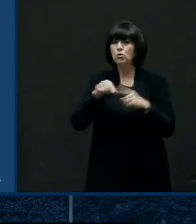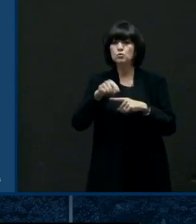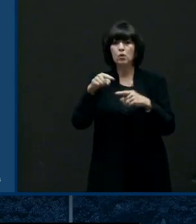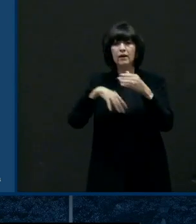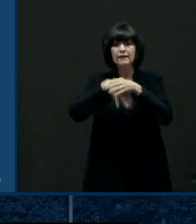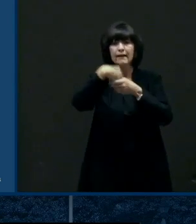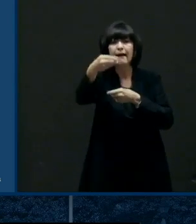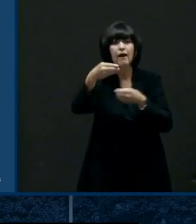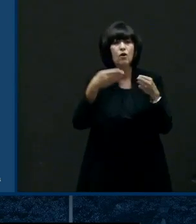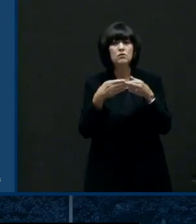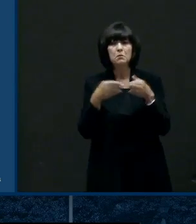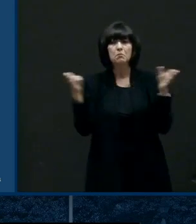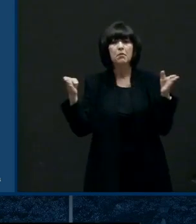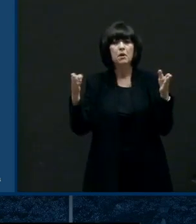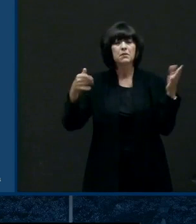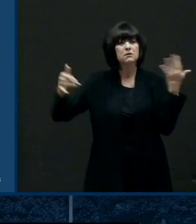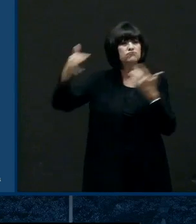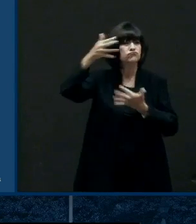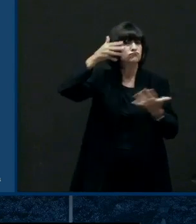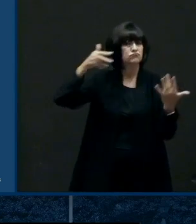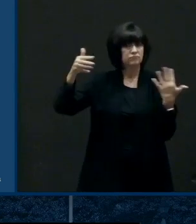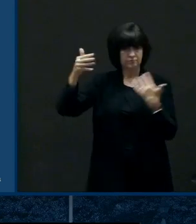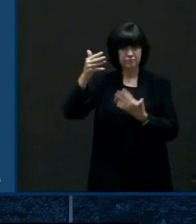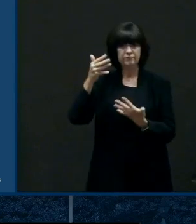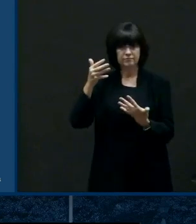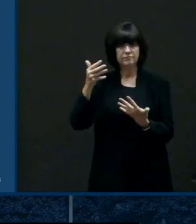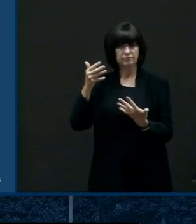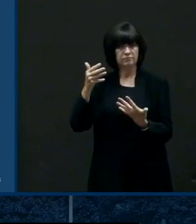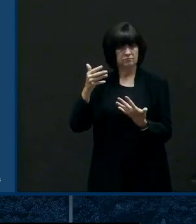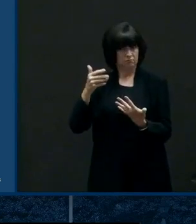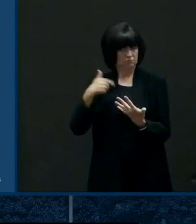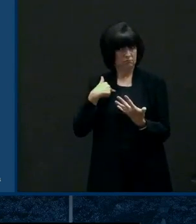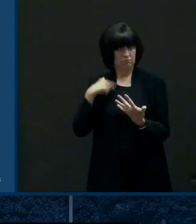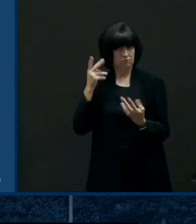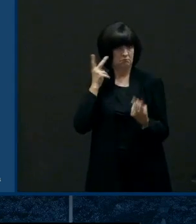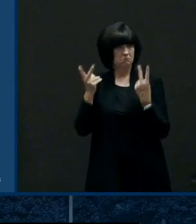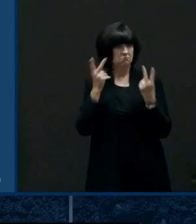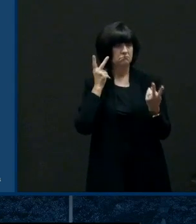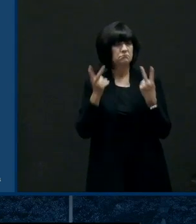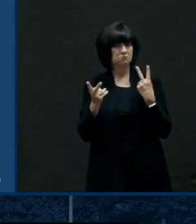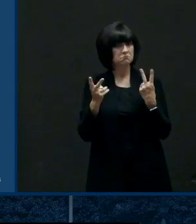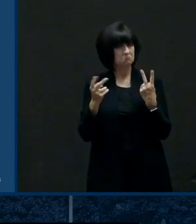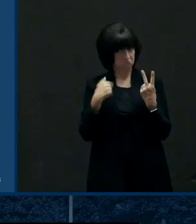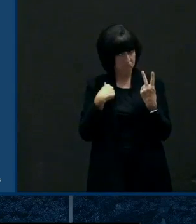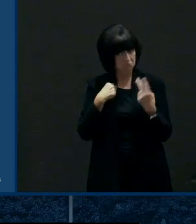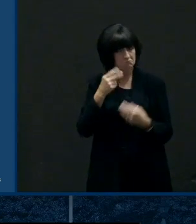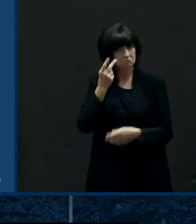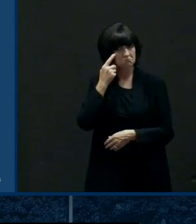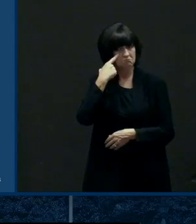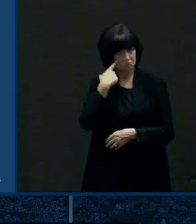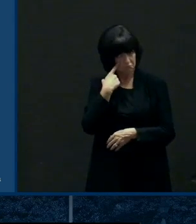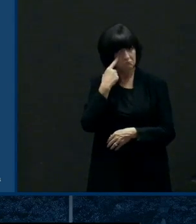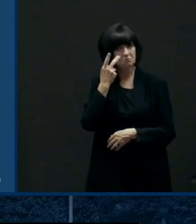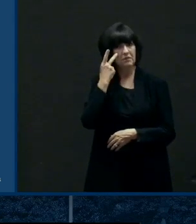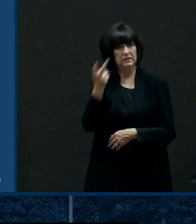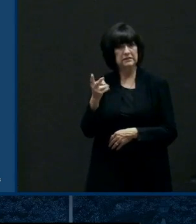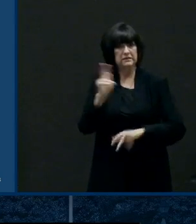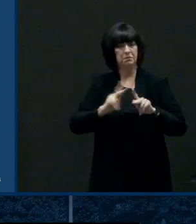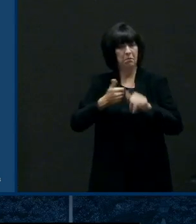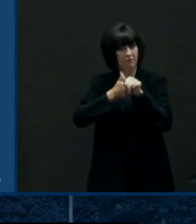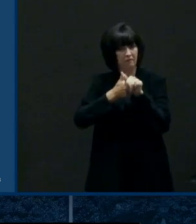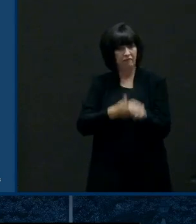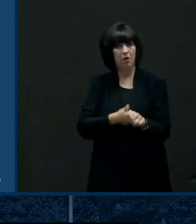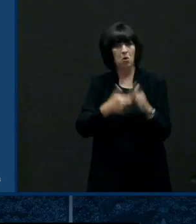but most places uh uh that that i run into folks i see folks following these guidelines